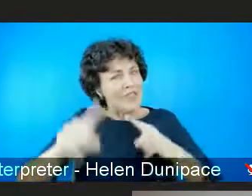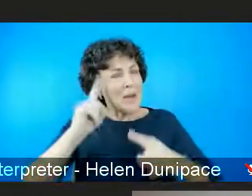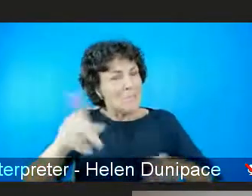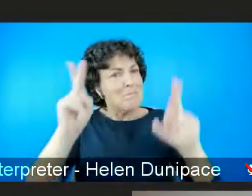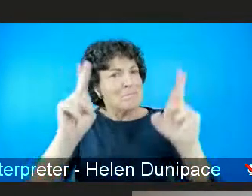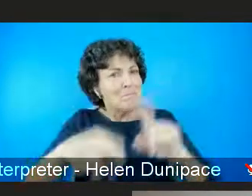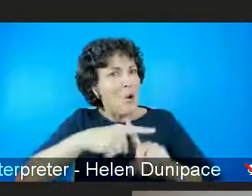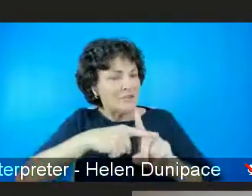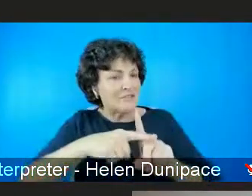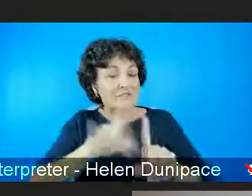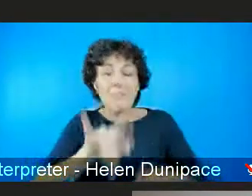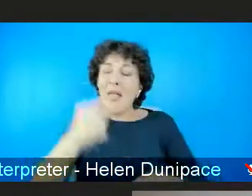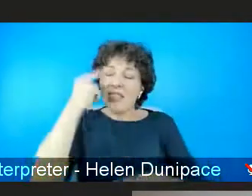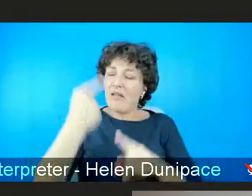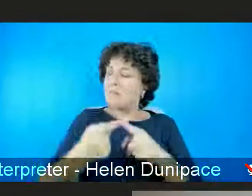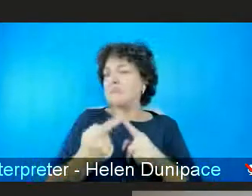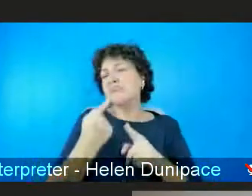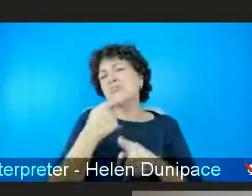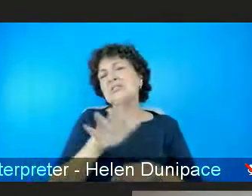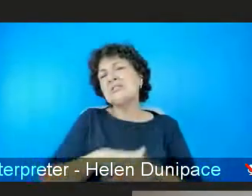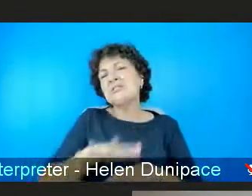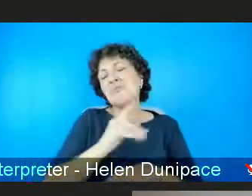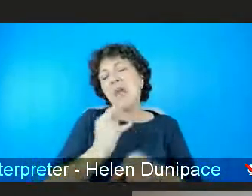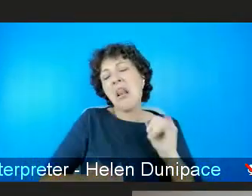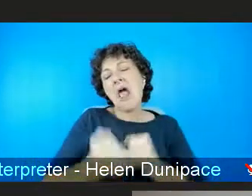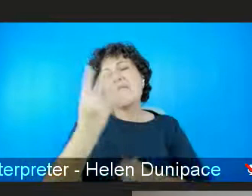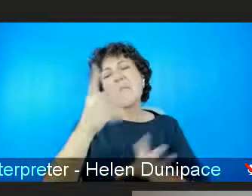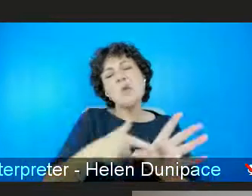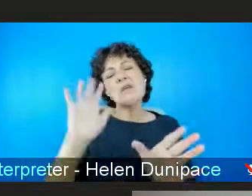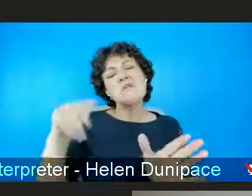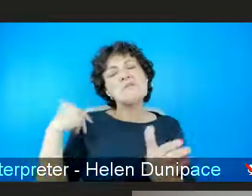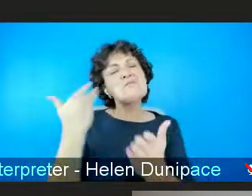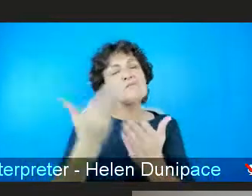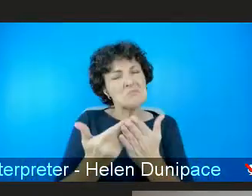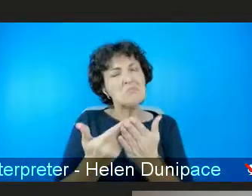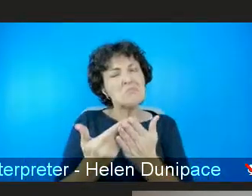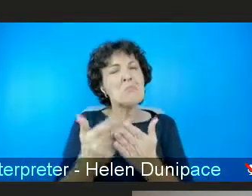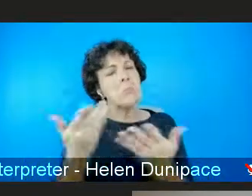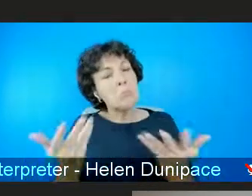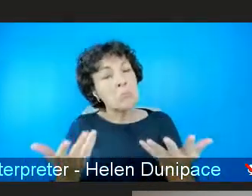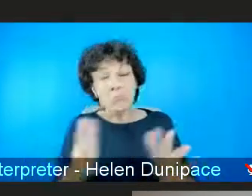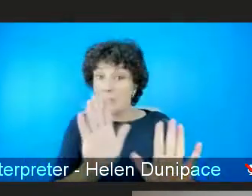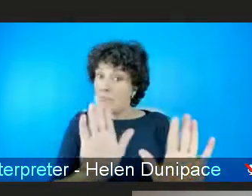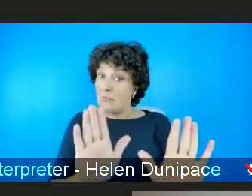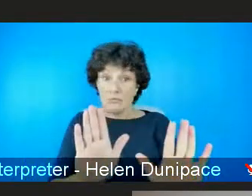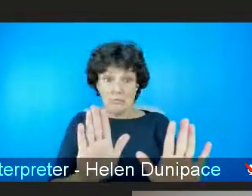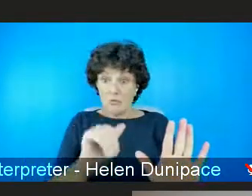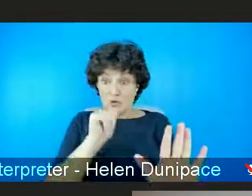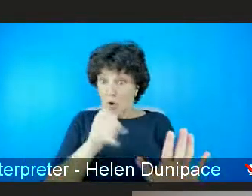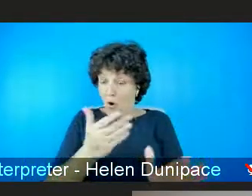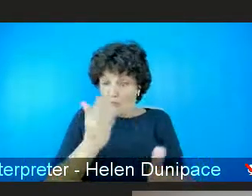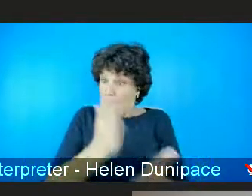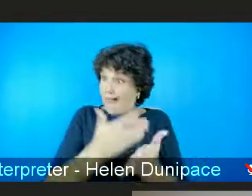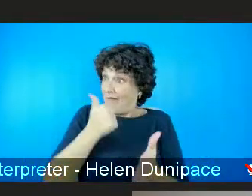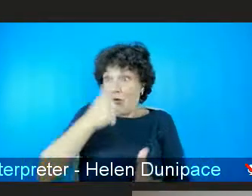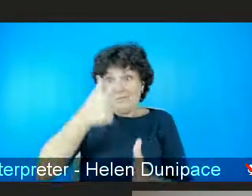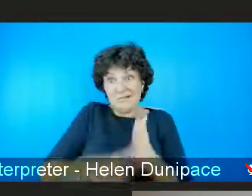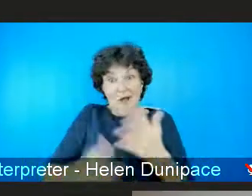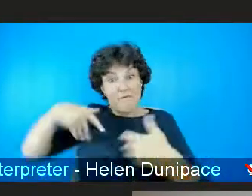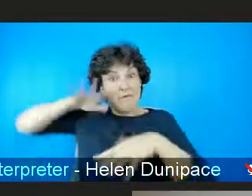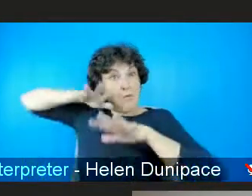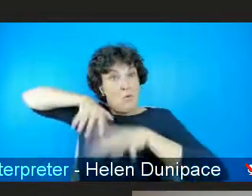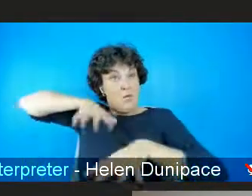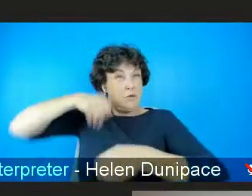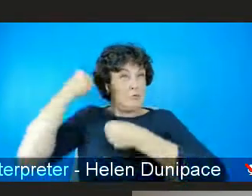the last four years or so, not exclusively since Me Too, but certainly that was important.